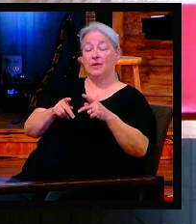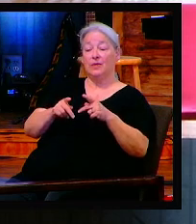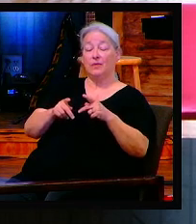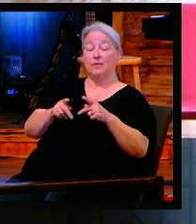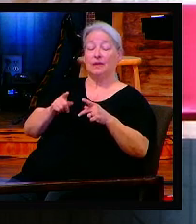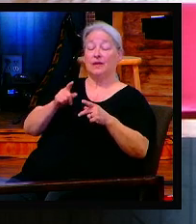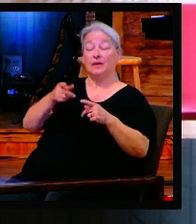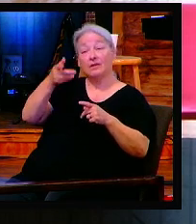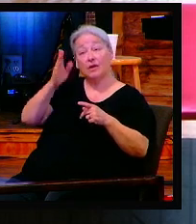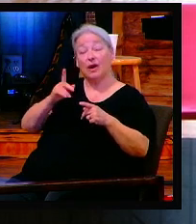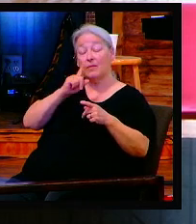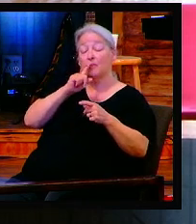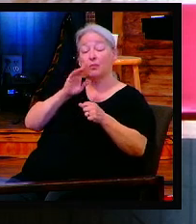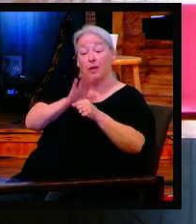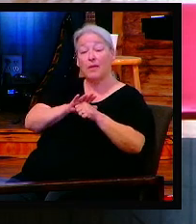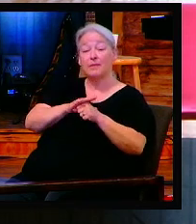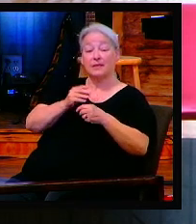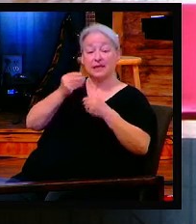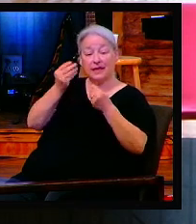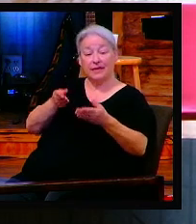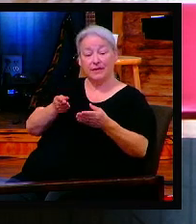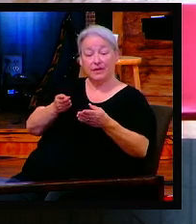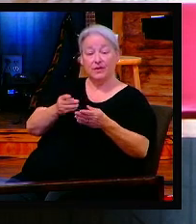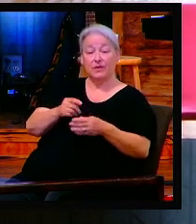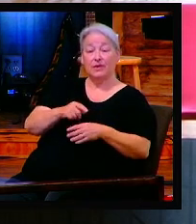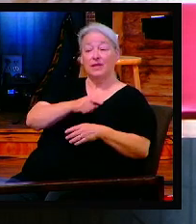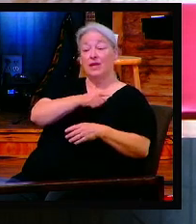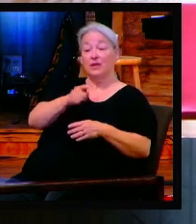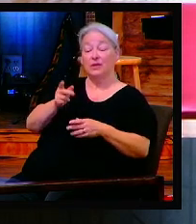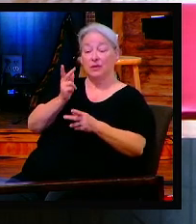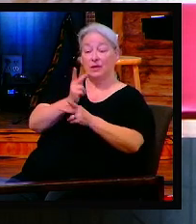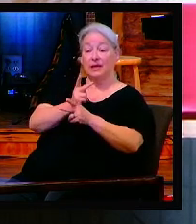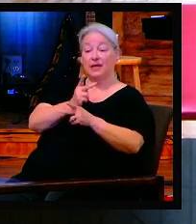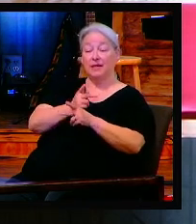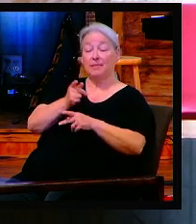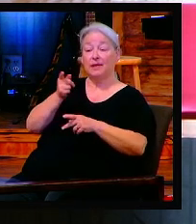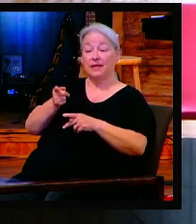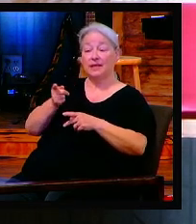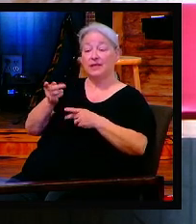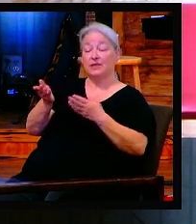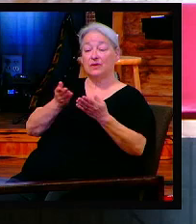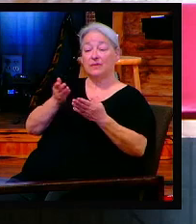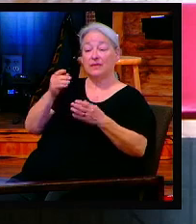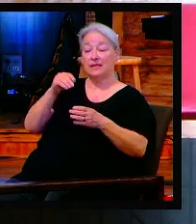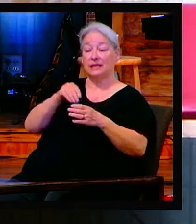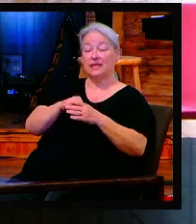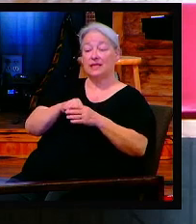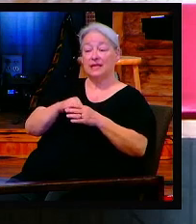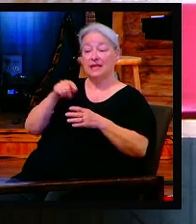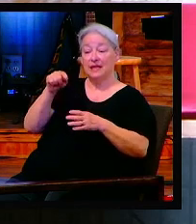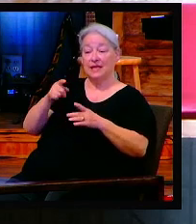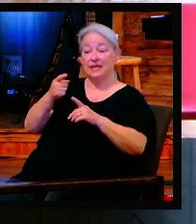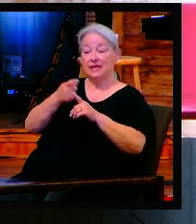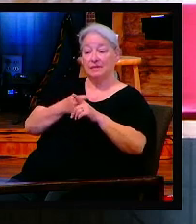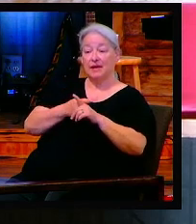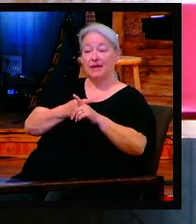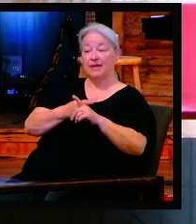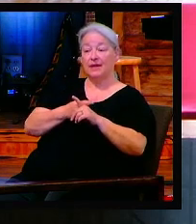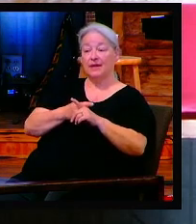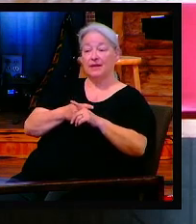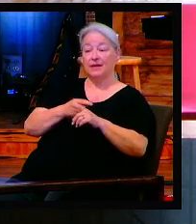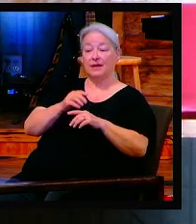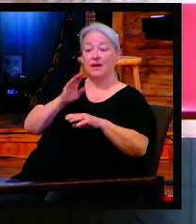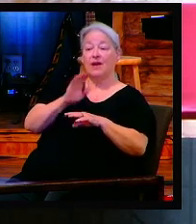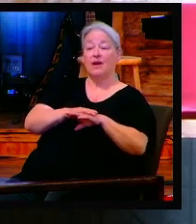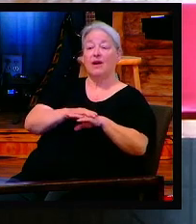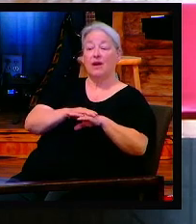a land flowing with milk and honey, that you shall keep this service in this month. Seven days you shall eat unleavened bread. And on the seventh day there